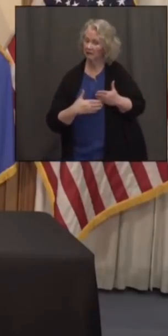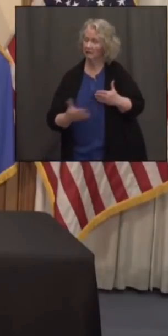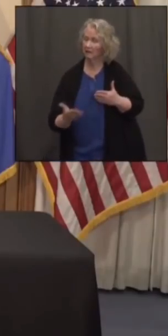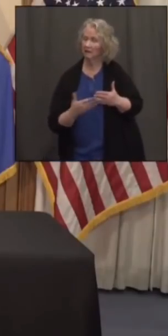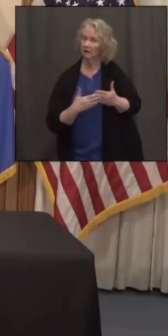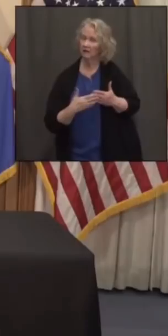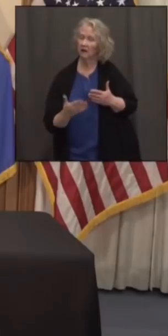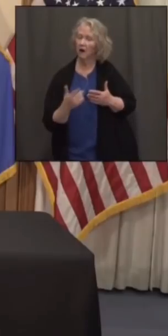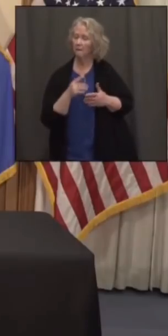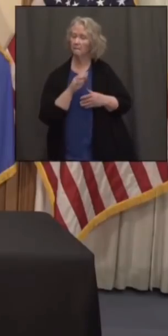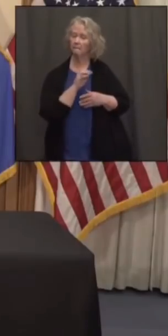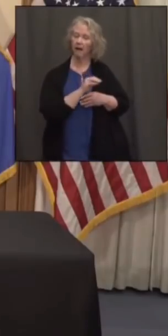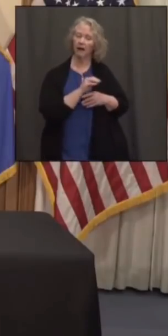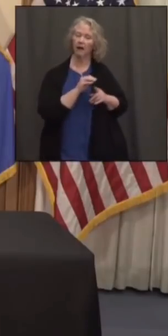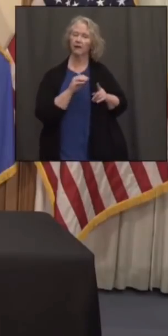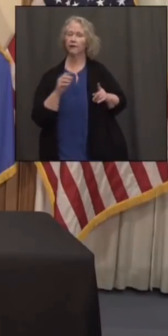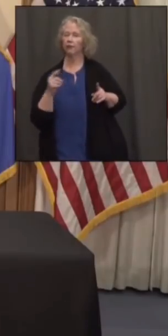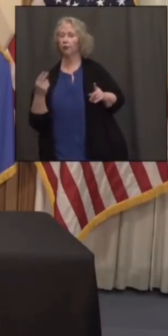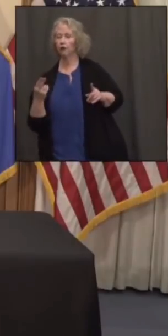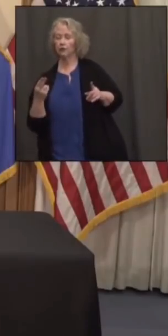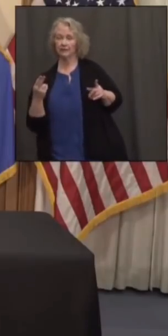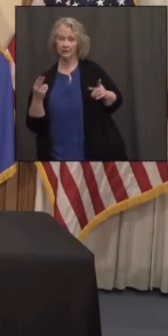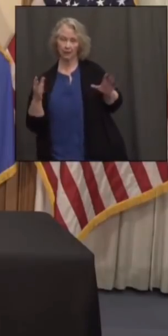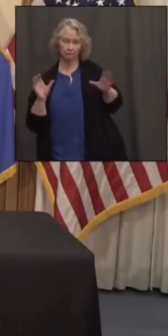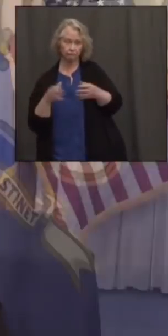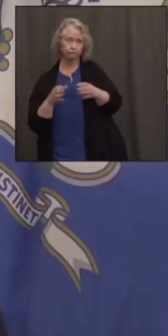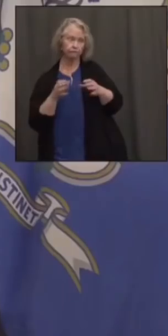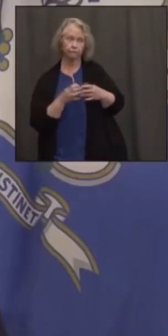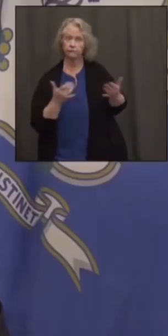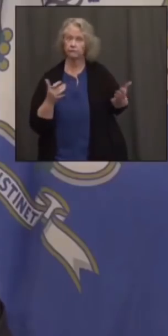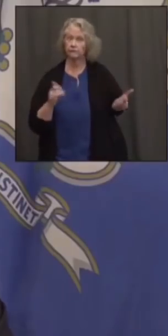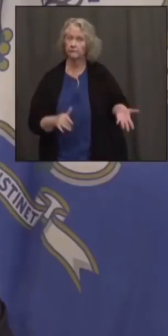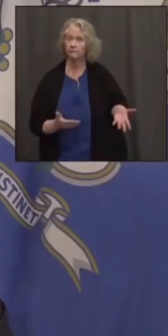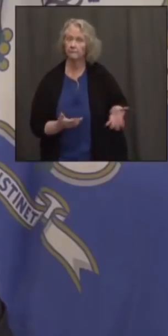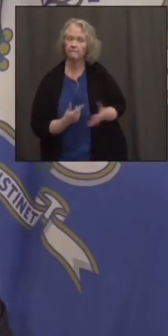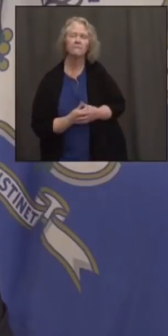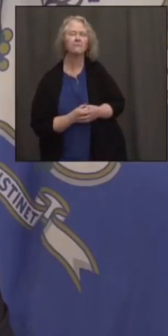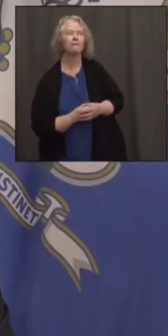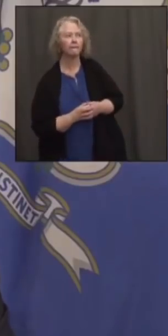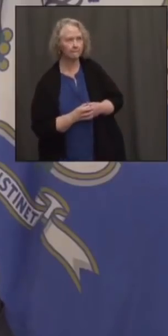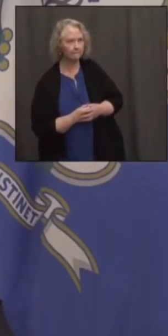Monday, Thursday get-togethers here? Yeah, that's a good question.